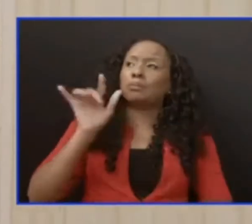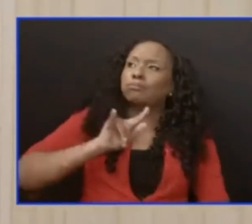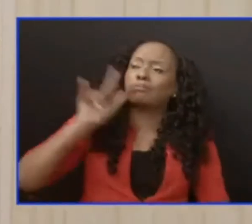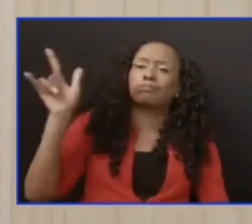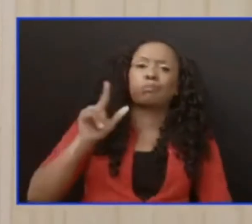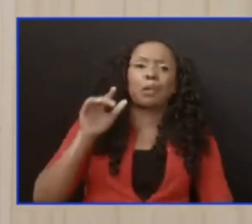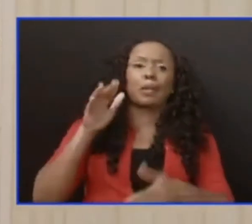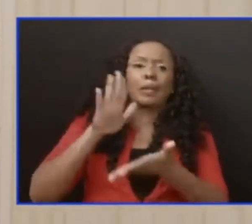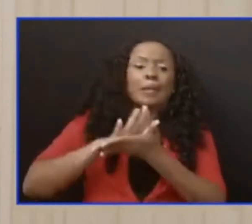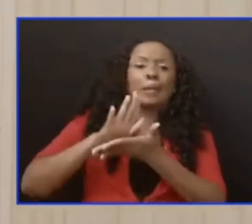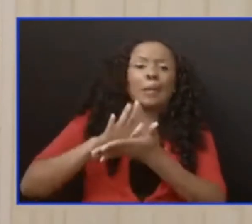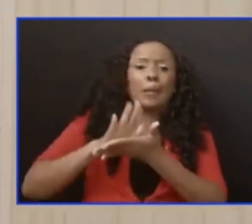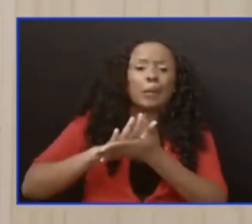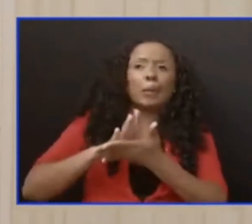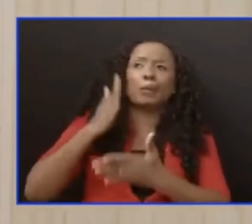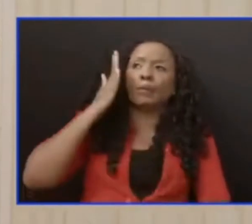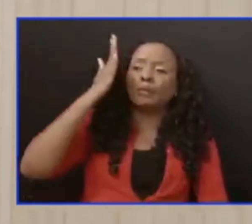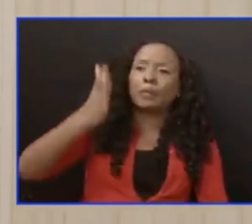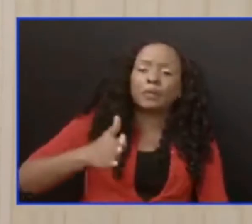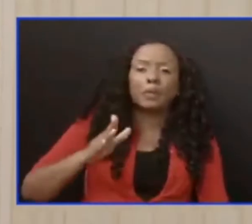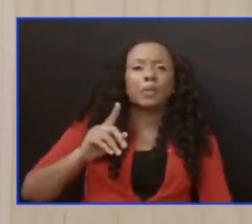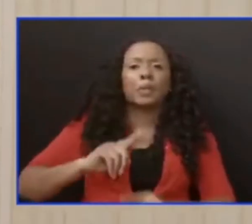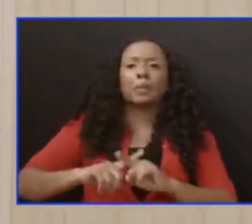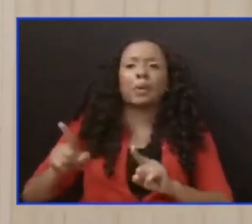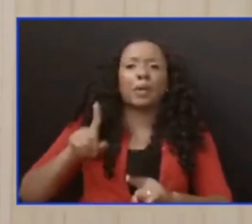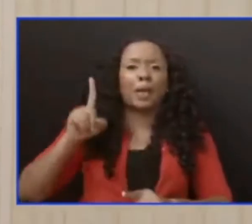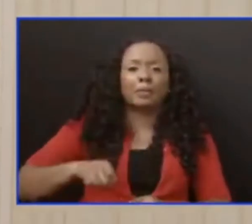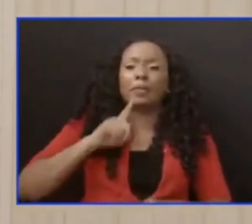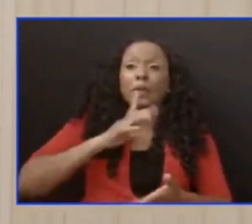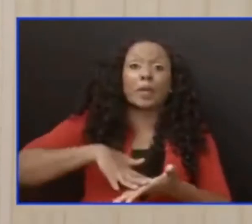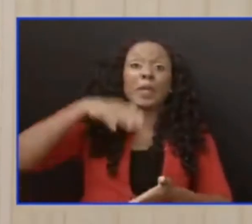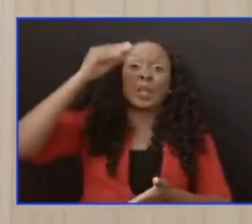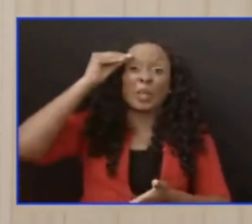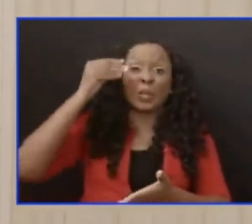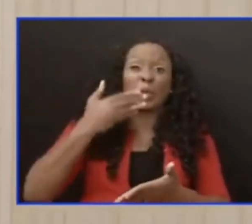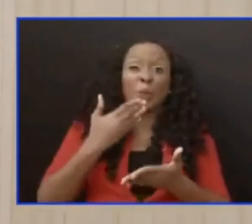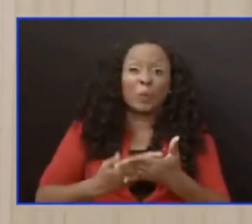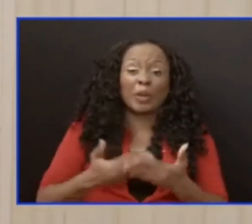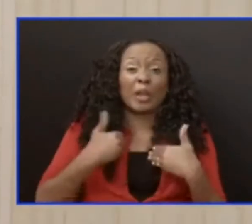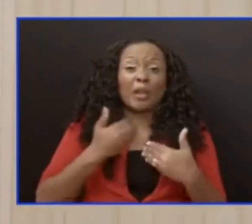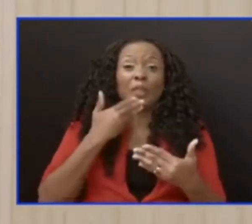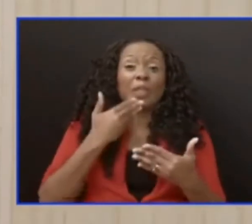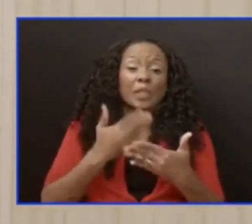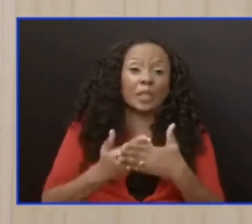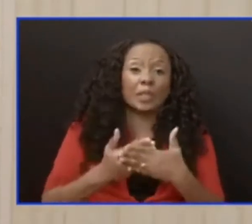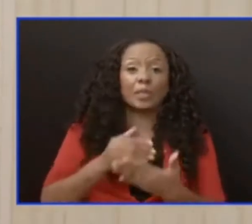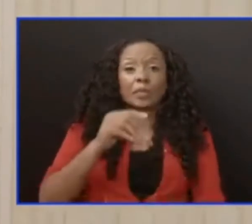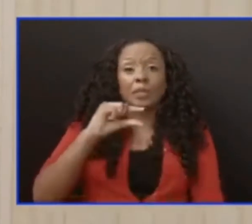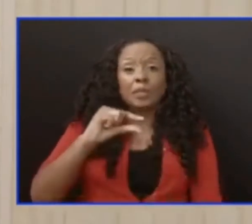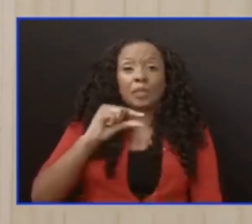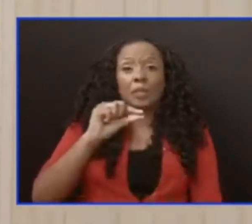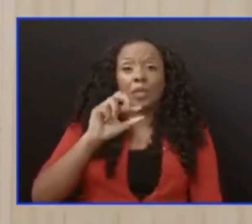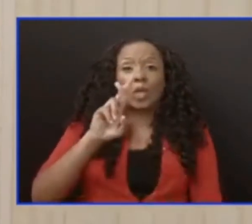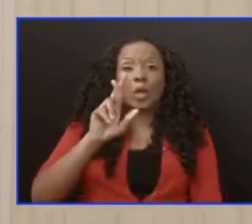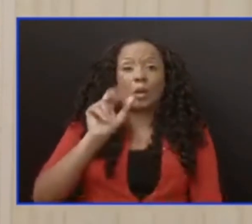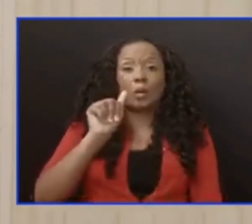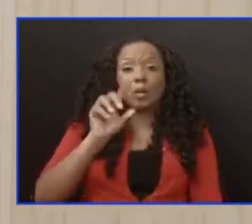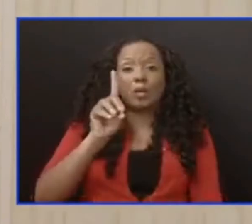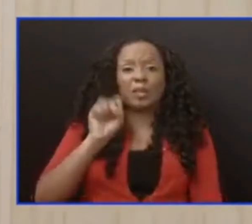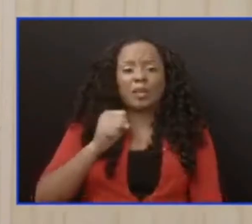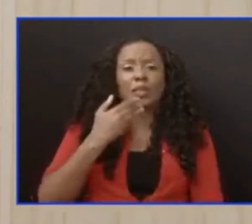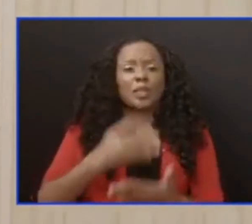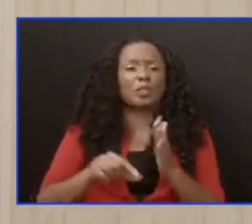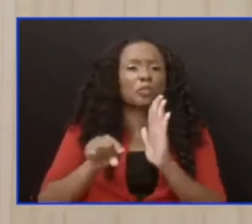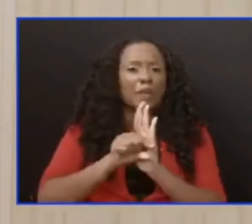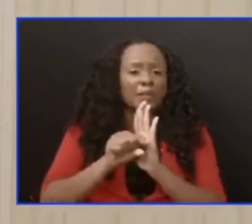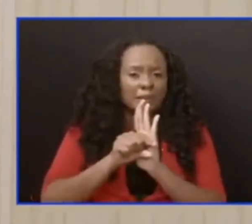and jobs for the future. They must be ready. And can we afford to hold them back